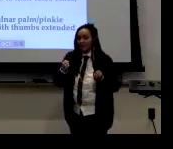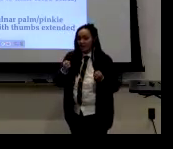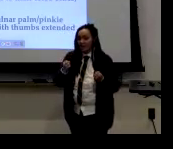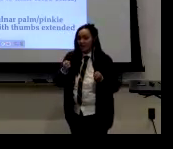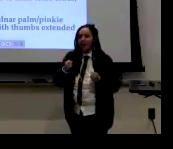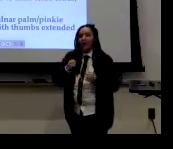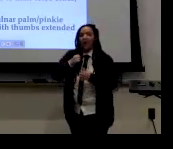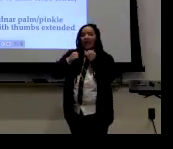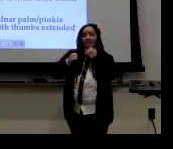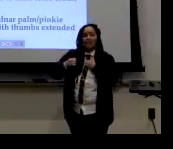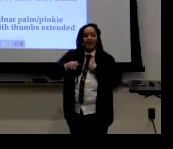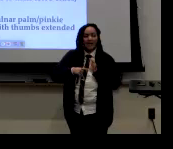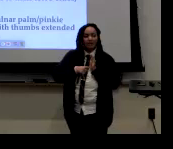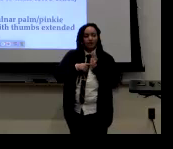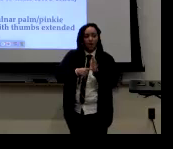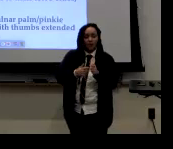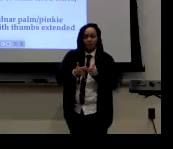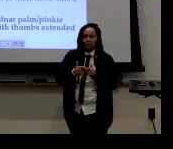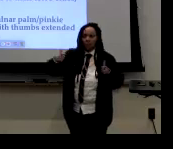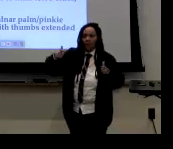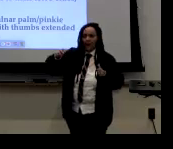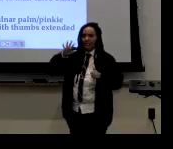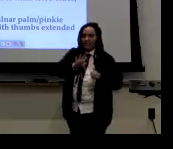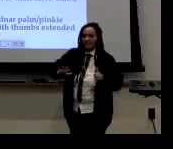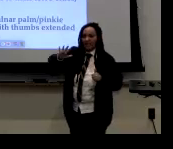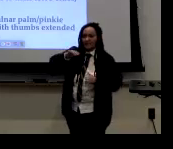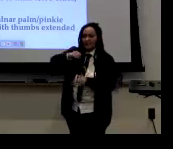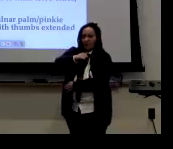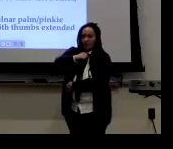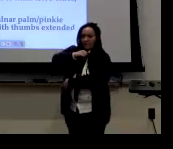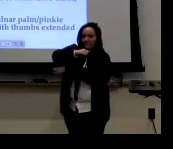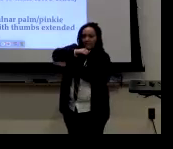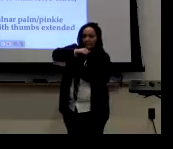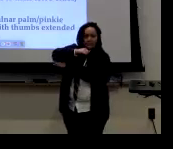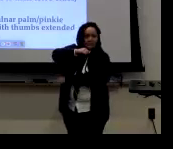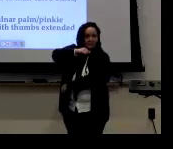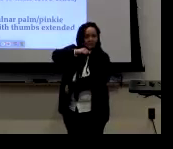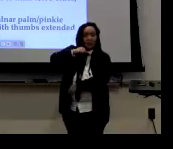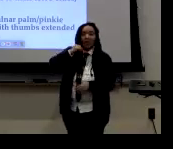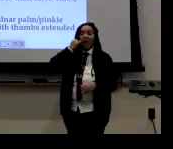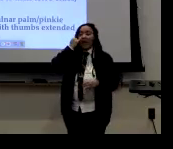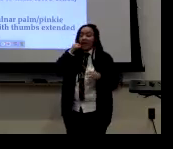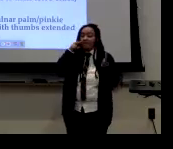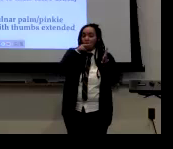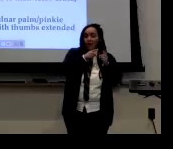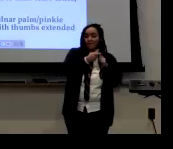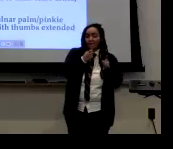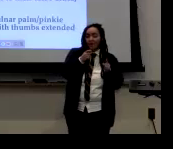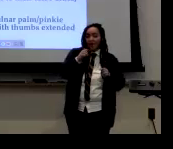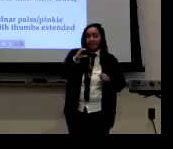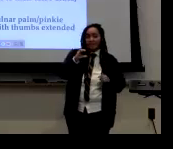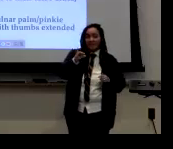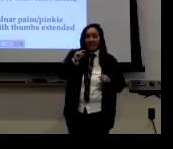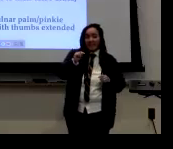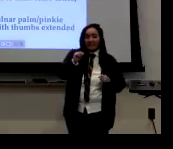masculine, feminine, femininity, embodiment, signing. You know, with the signing space where your elbow is up.